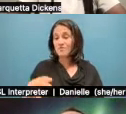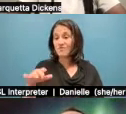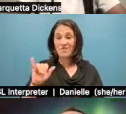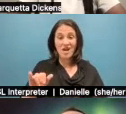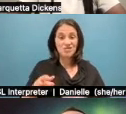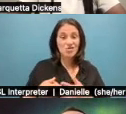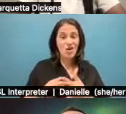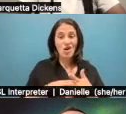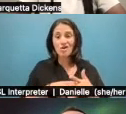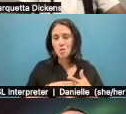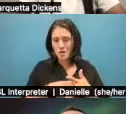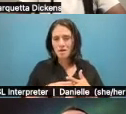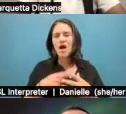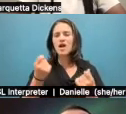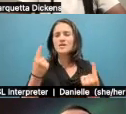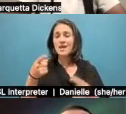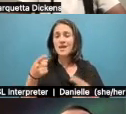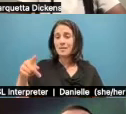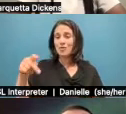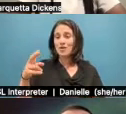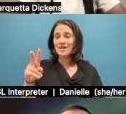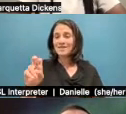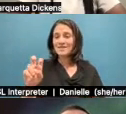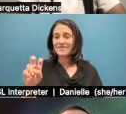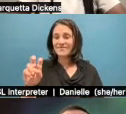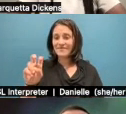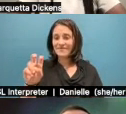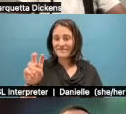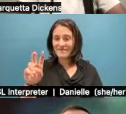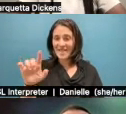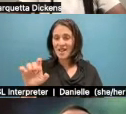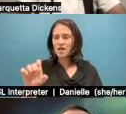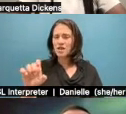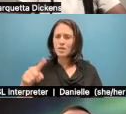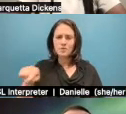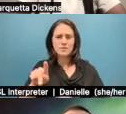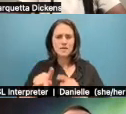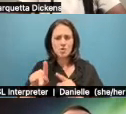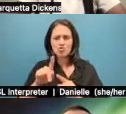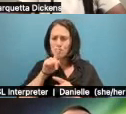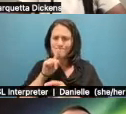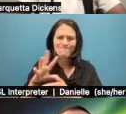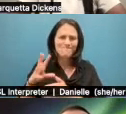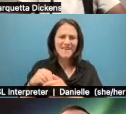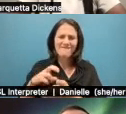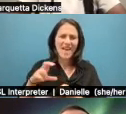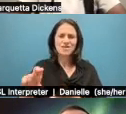understood Princeville is a place where people really care about their community are invested in, it's not just its survival, but it